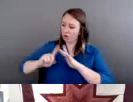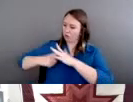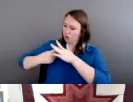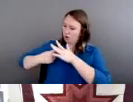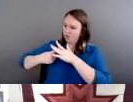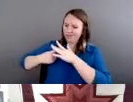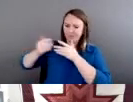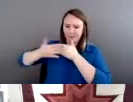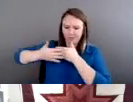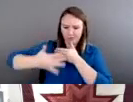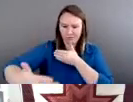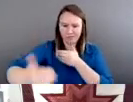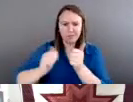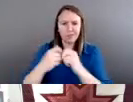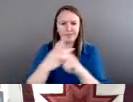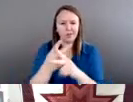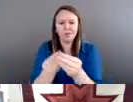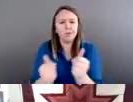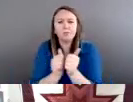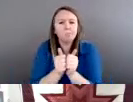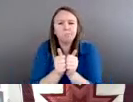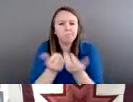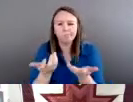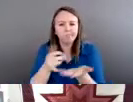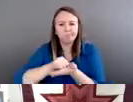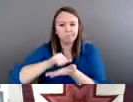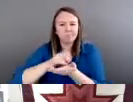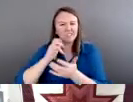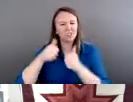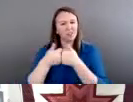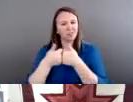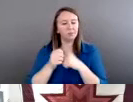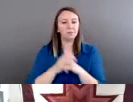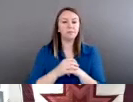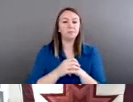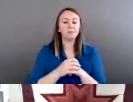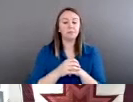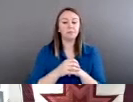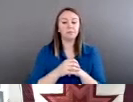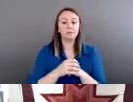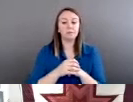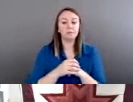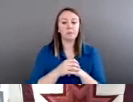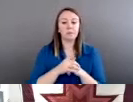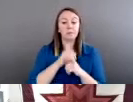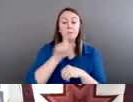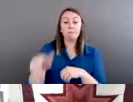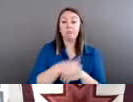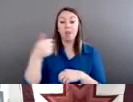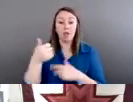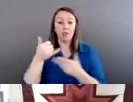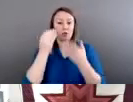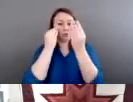solutions. And one of the things that again is is challenging about sharing this information is that